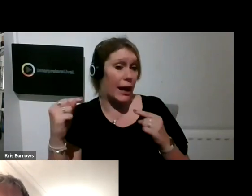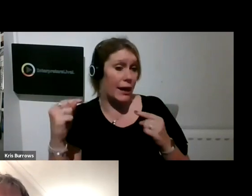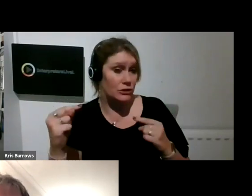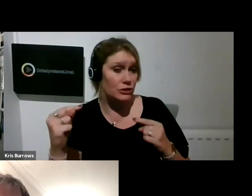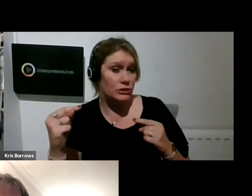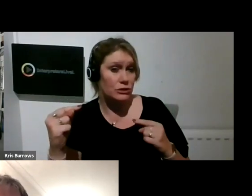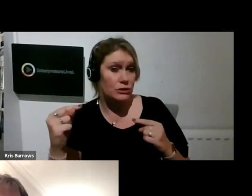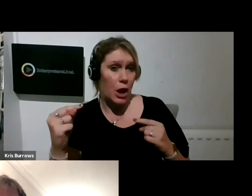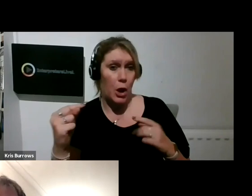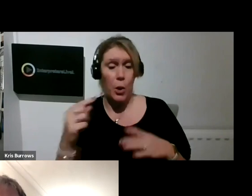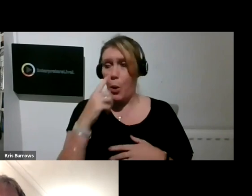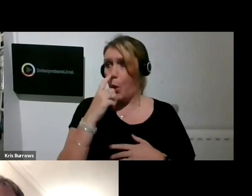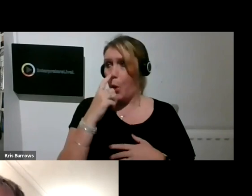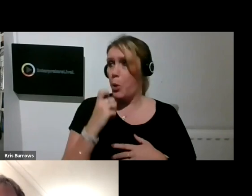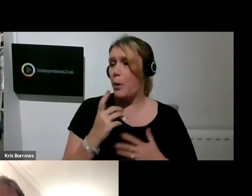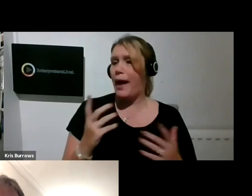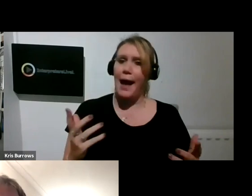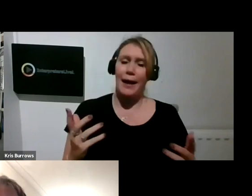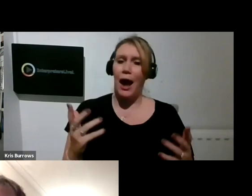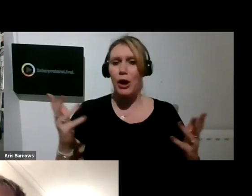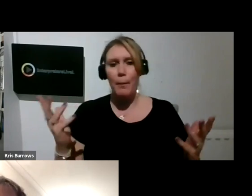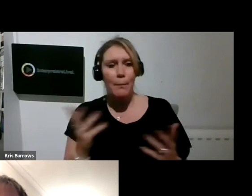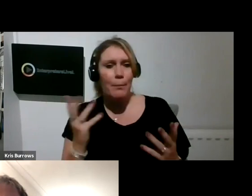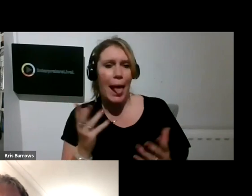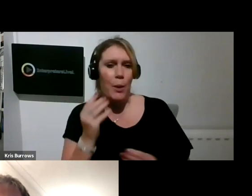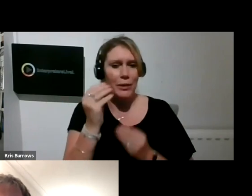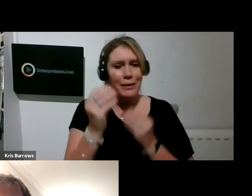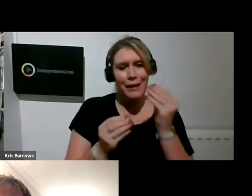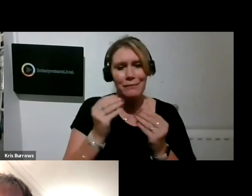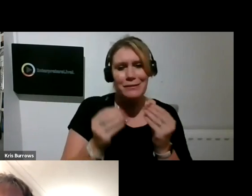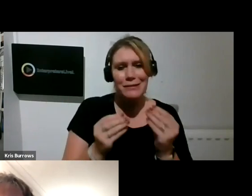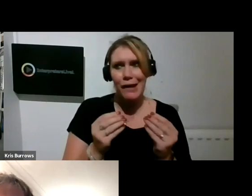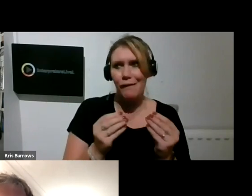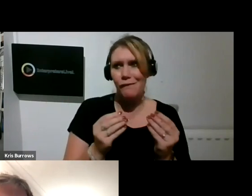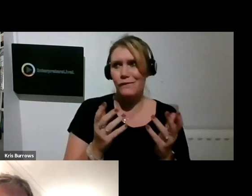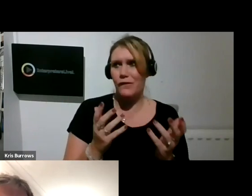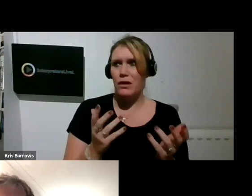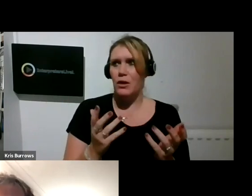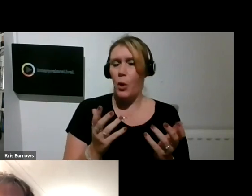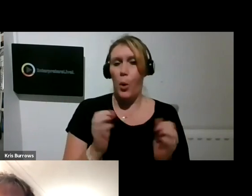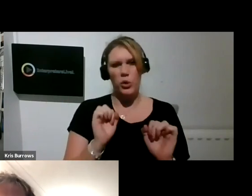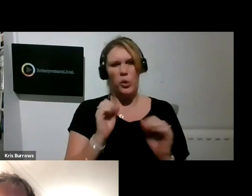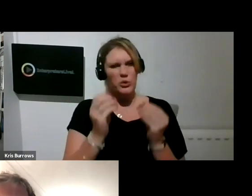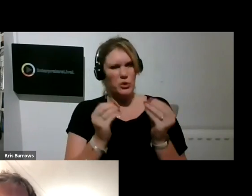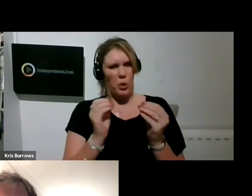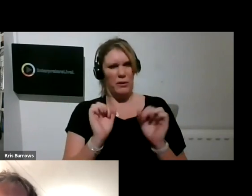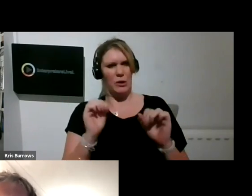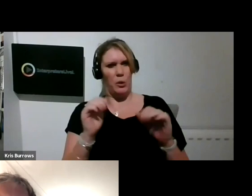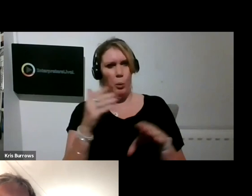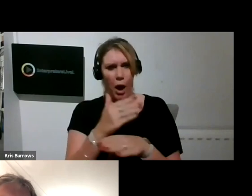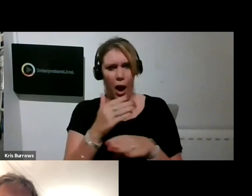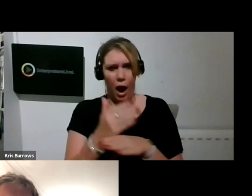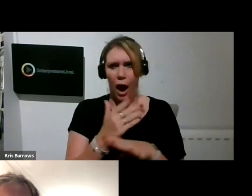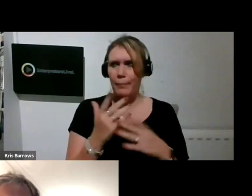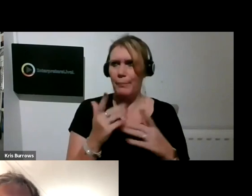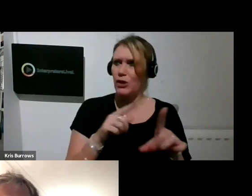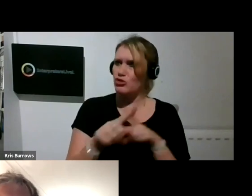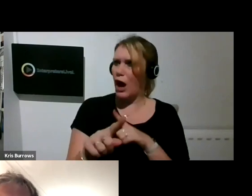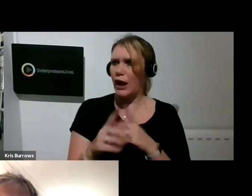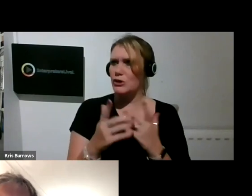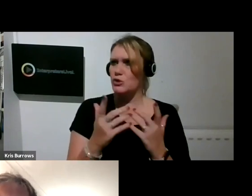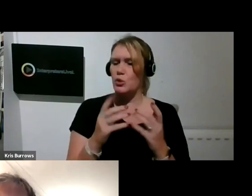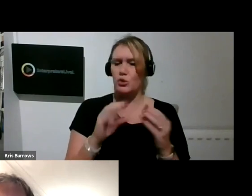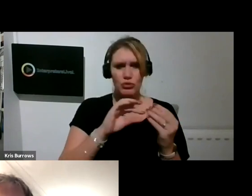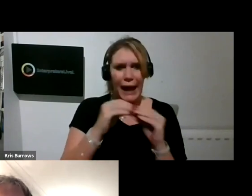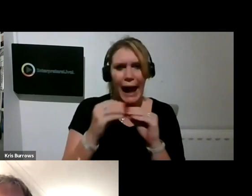you can play with the narrative, the stories in, in your work, but through, you know, creating soundscapes and, and,